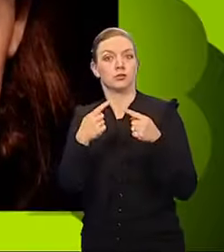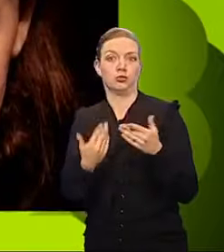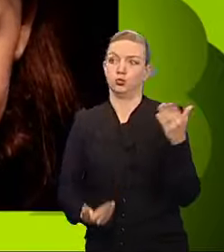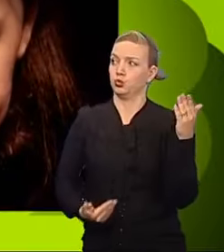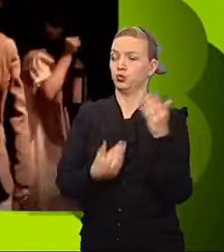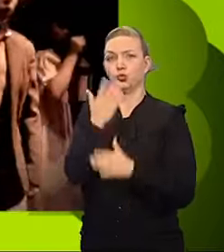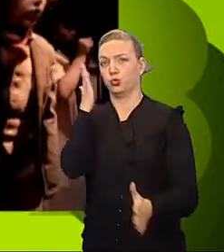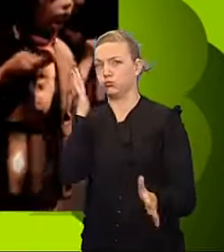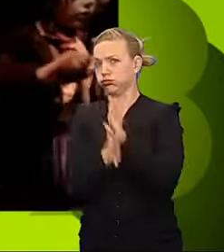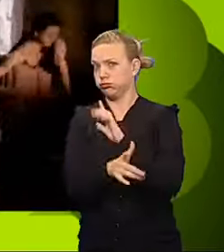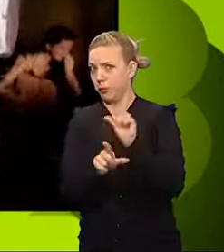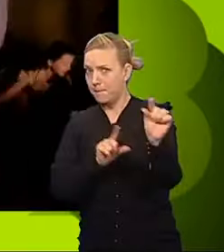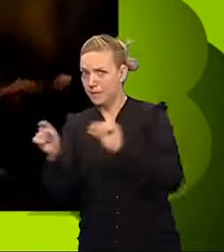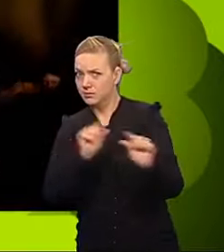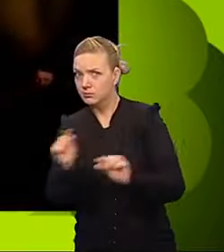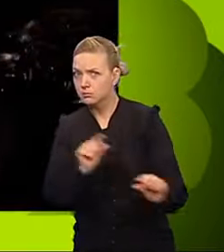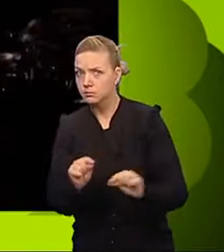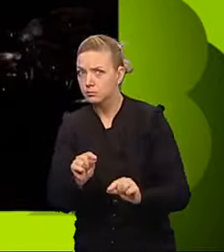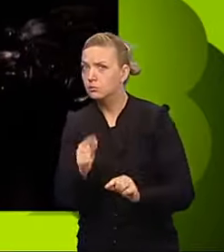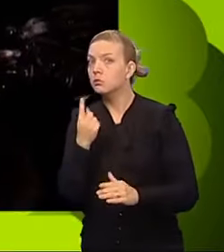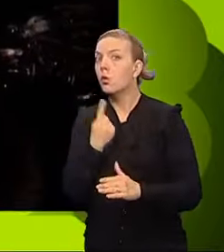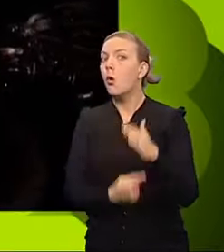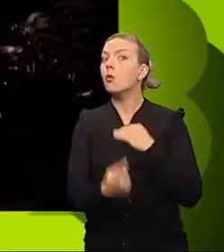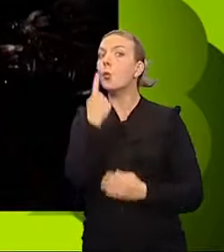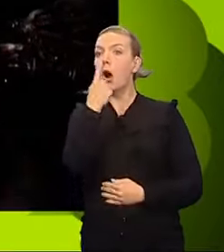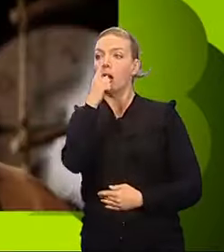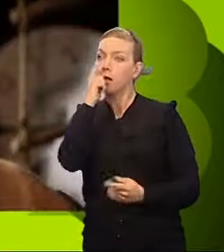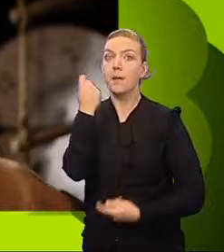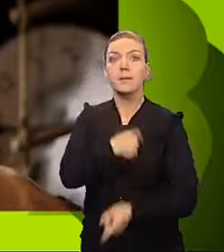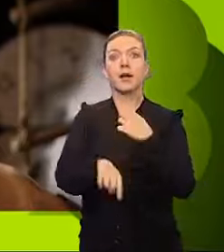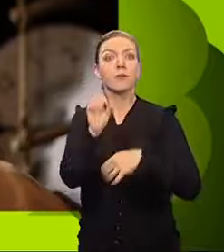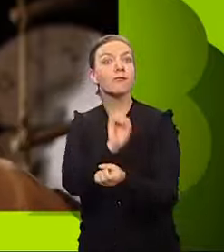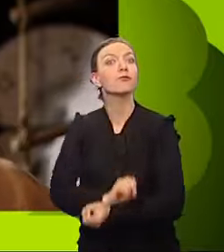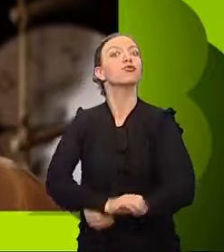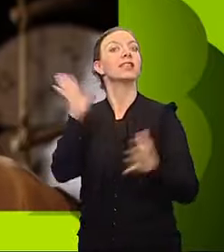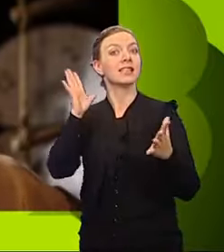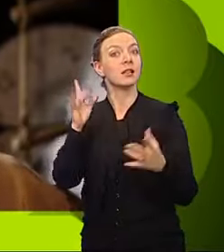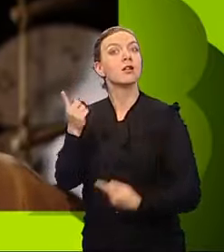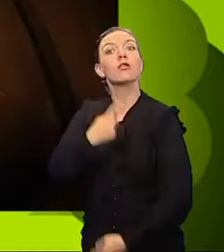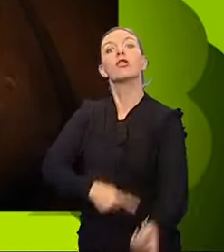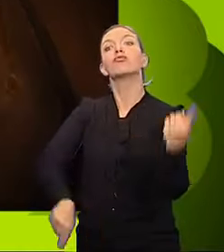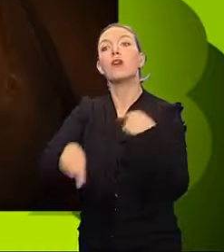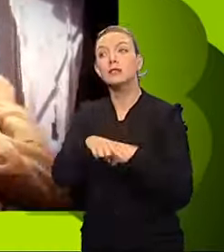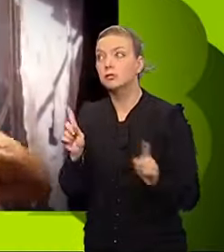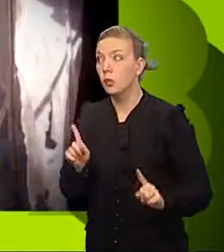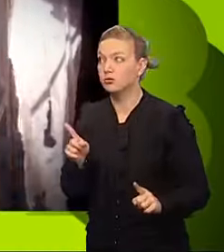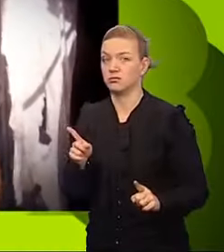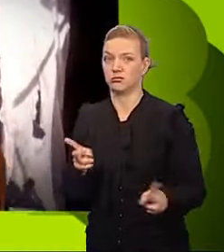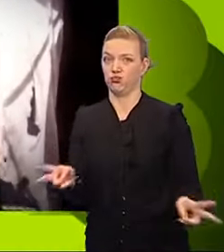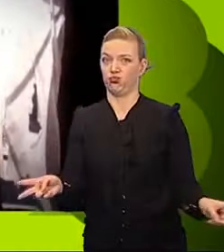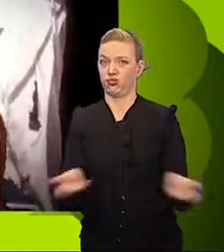saboteur. Only one will escape with the key of freedom. And the rest remain trapped.